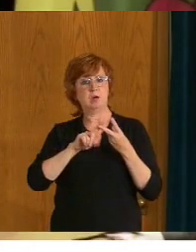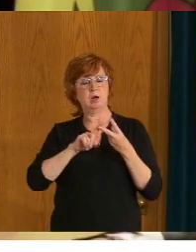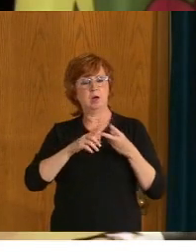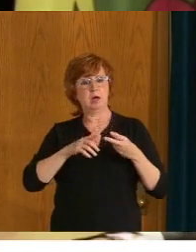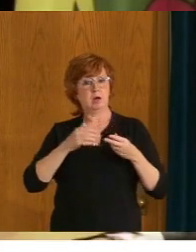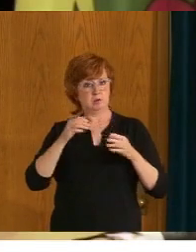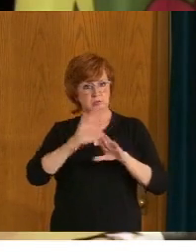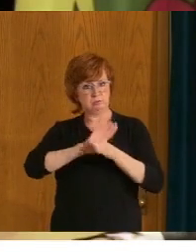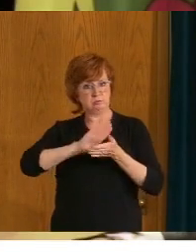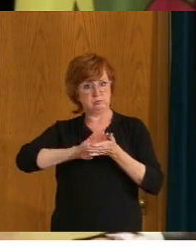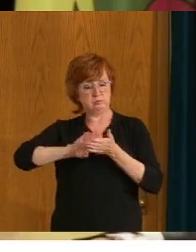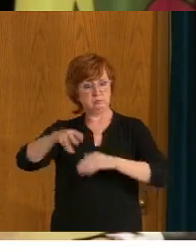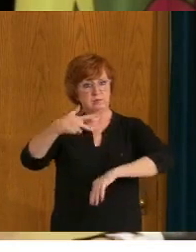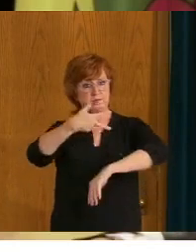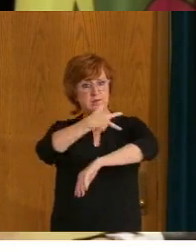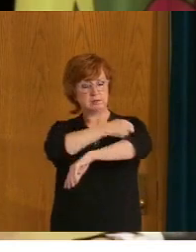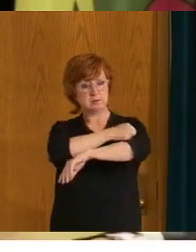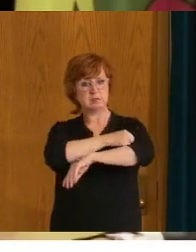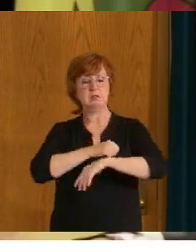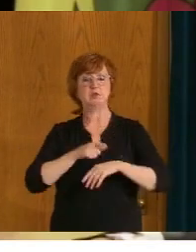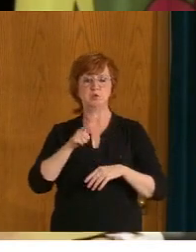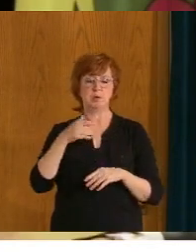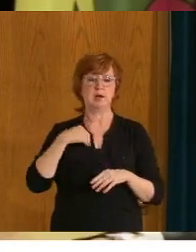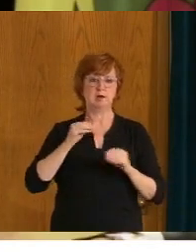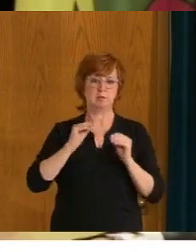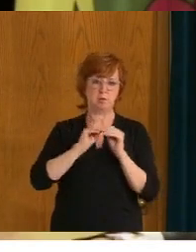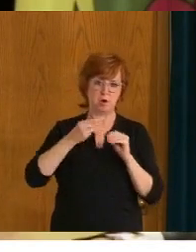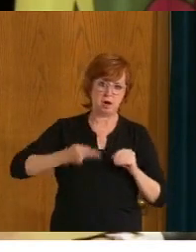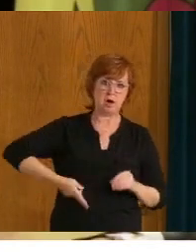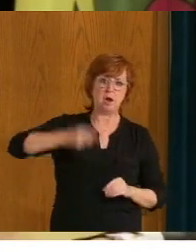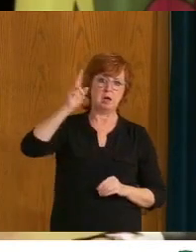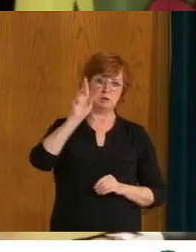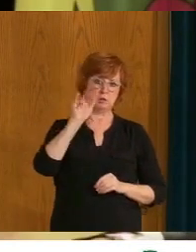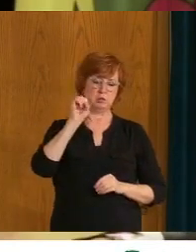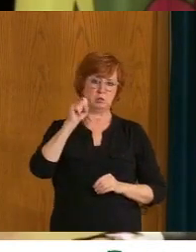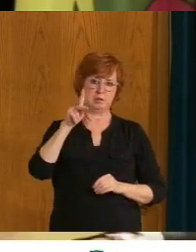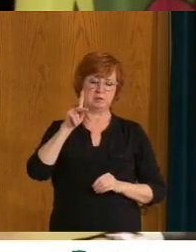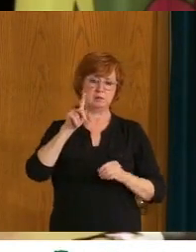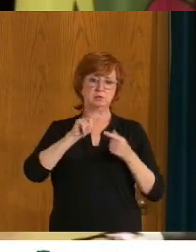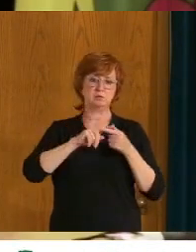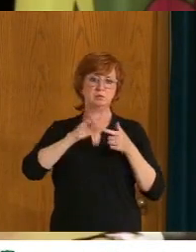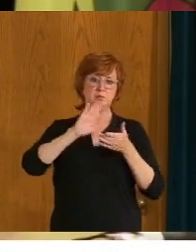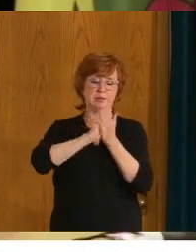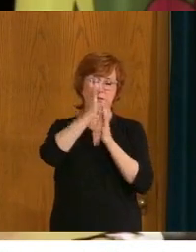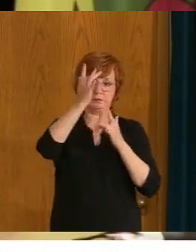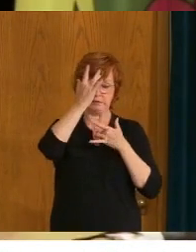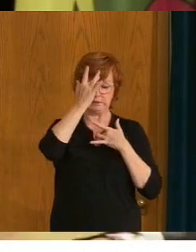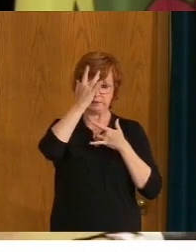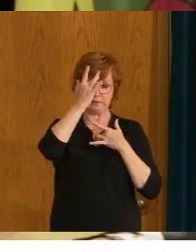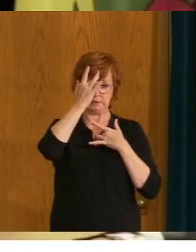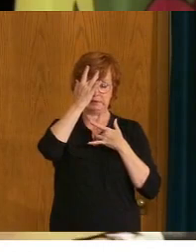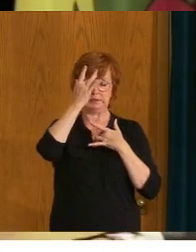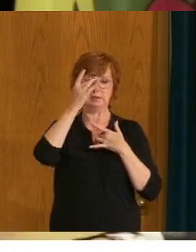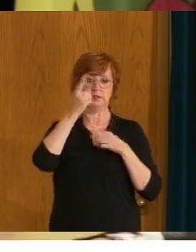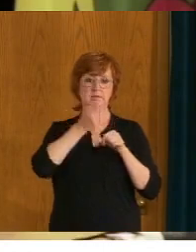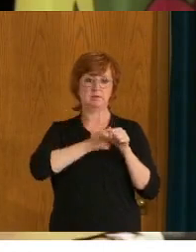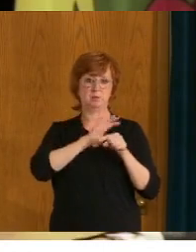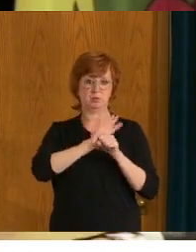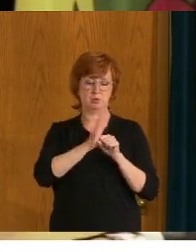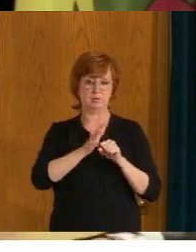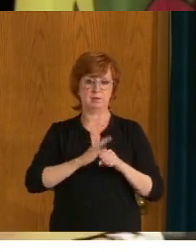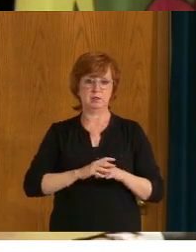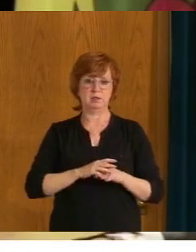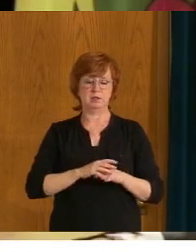not only getting COVID, but ultimately, uh, getting, getting quite ill from COVID, uh, than if you make a very different choice, which is to, uh, make yourself